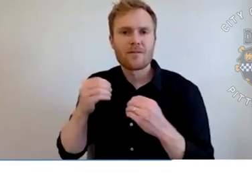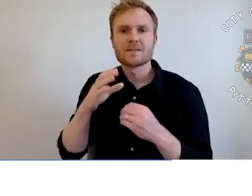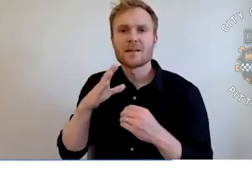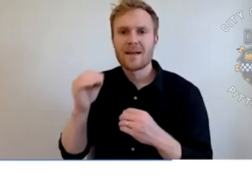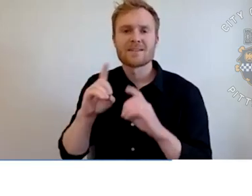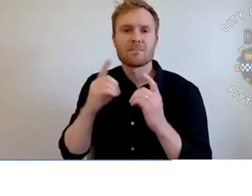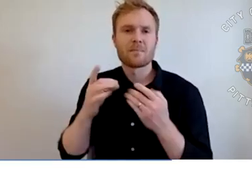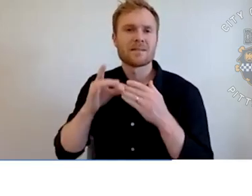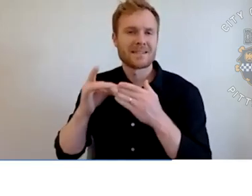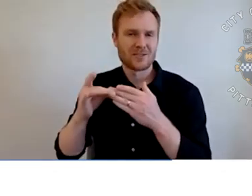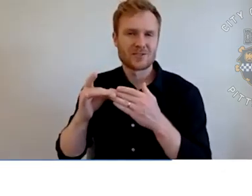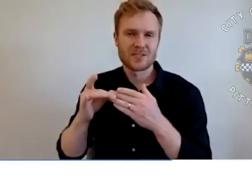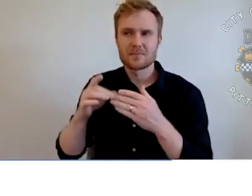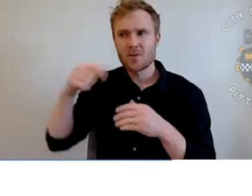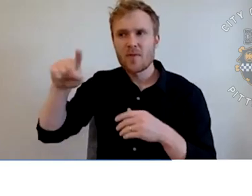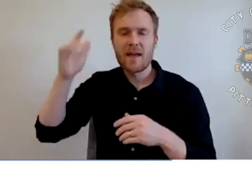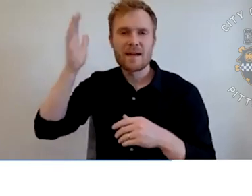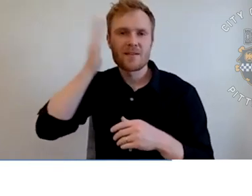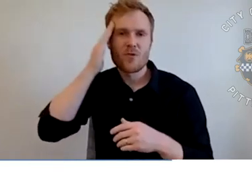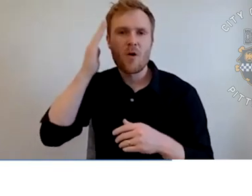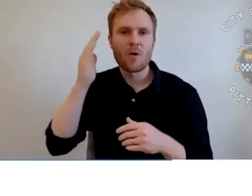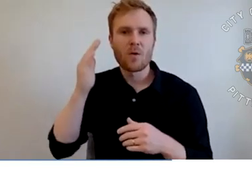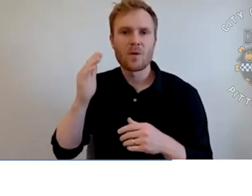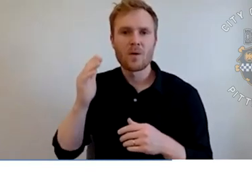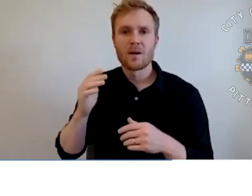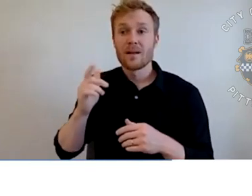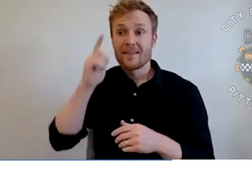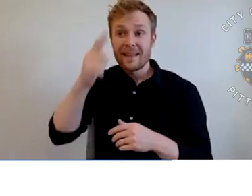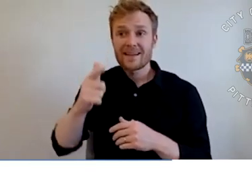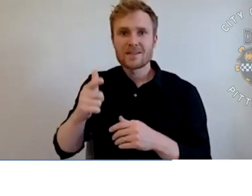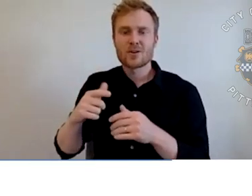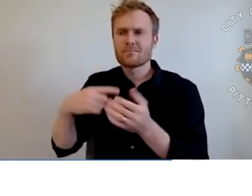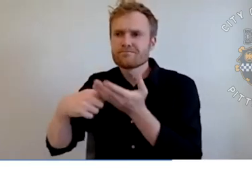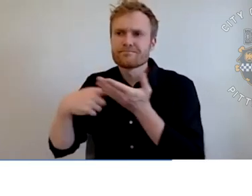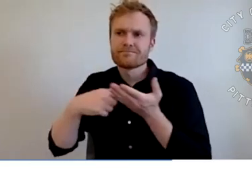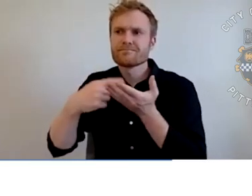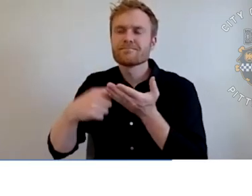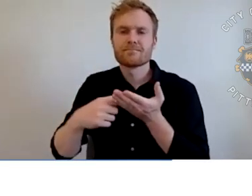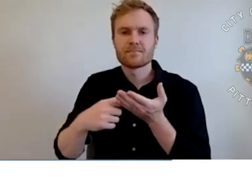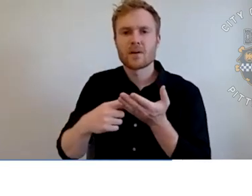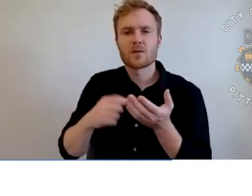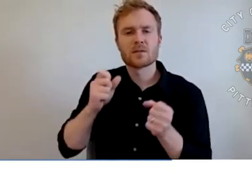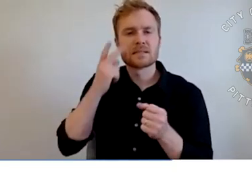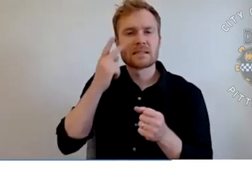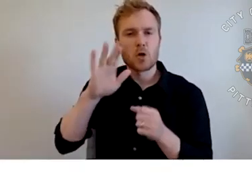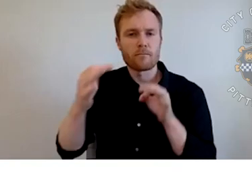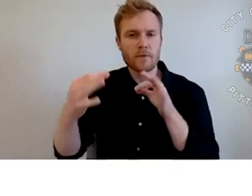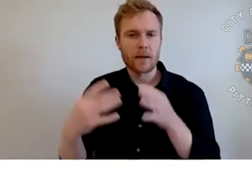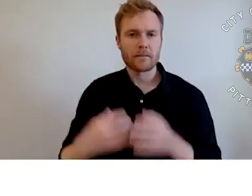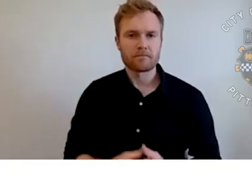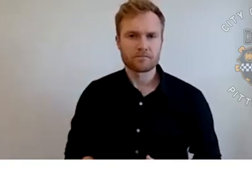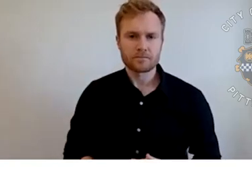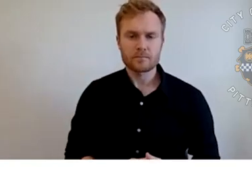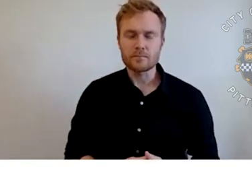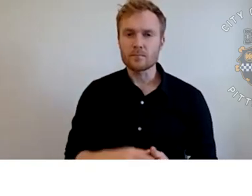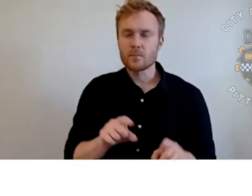the public's view whenever these kind of items come up for discussion with council. I think it's also a good project to highlight because even though we